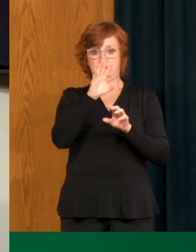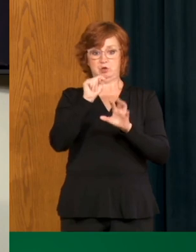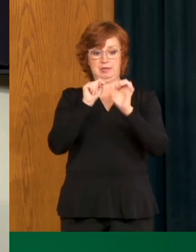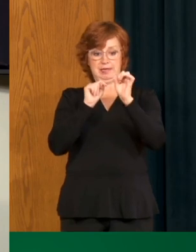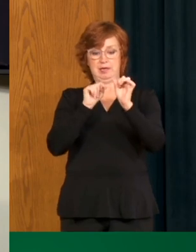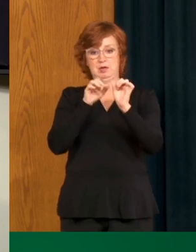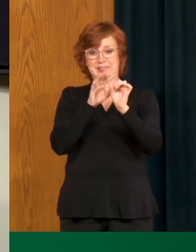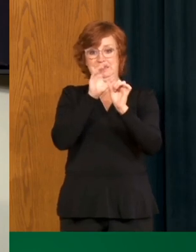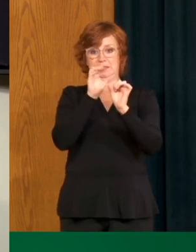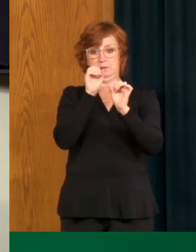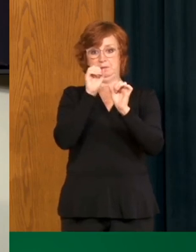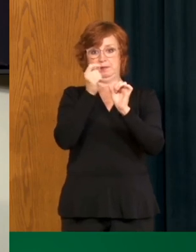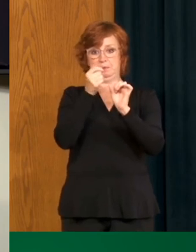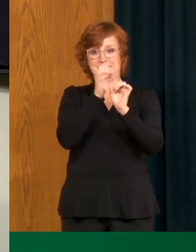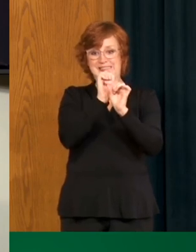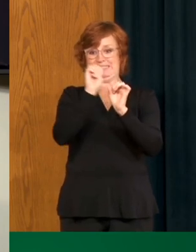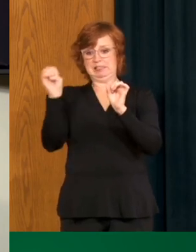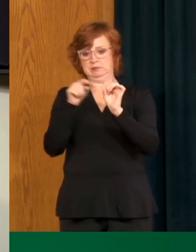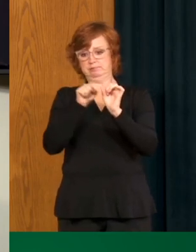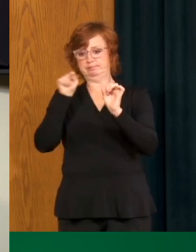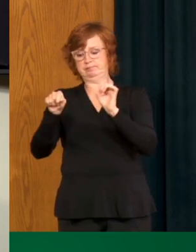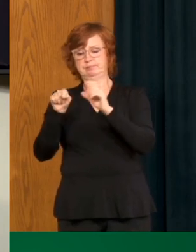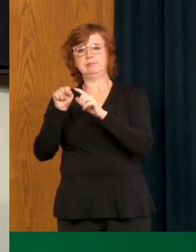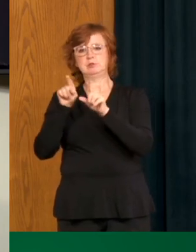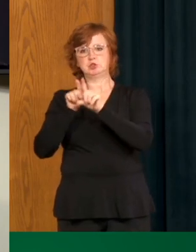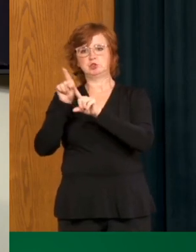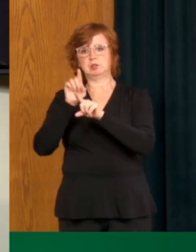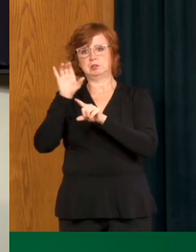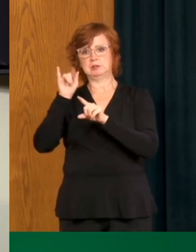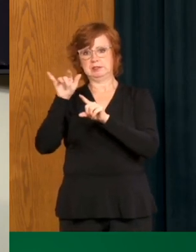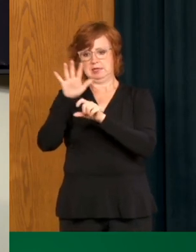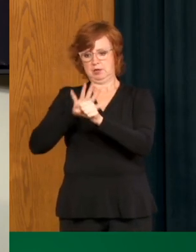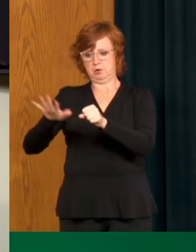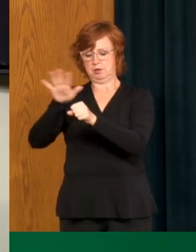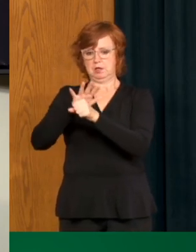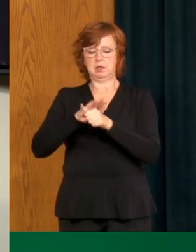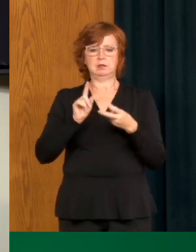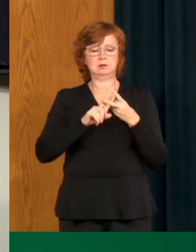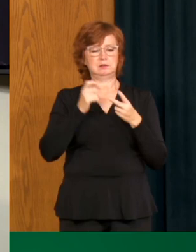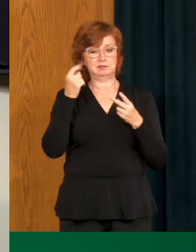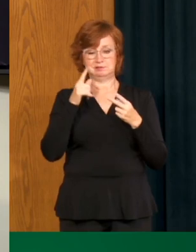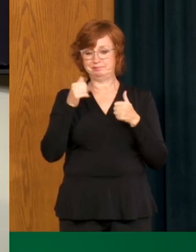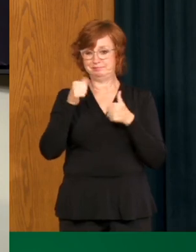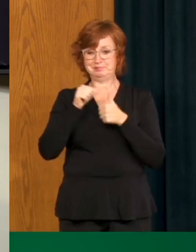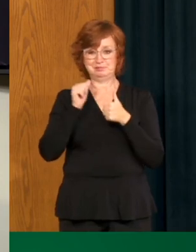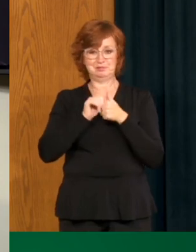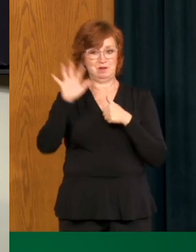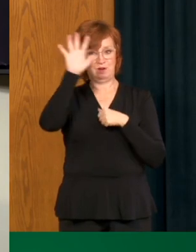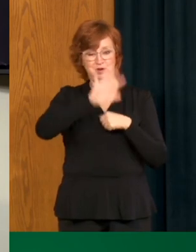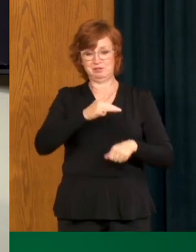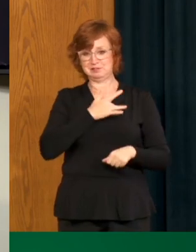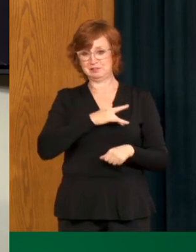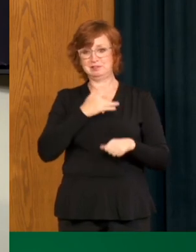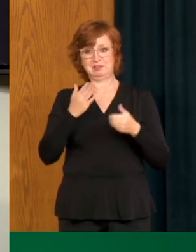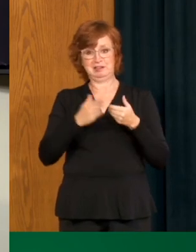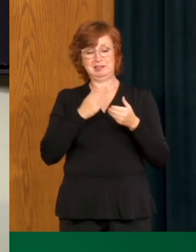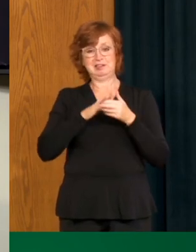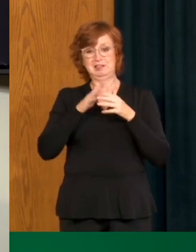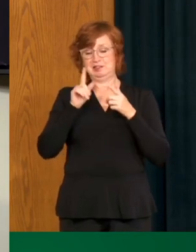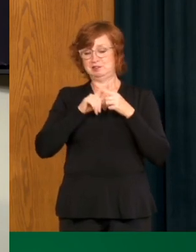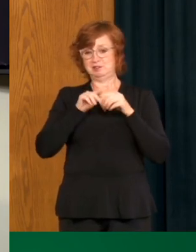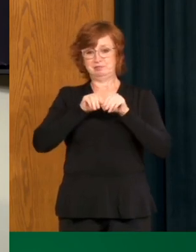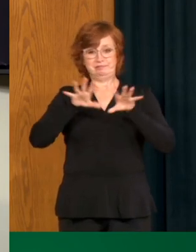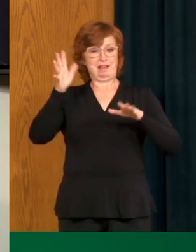that no part of Saskatchewan is COVID free. And once COVID enters a setting with this close contact, it spreads extremely